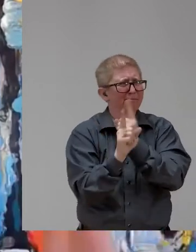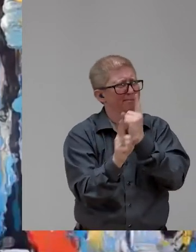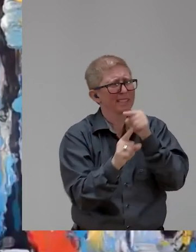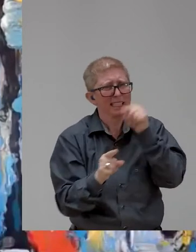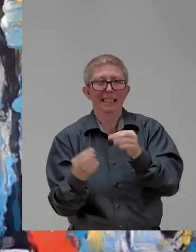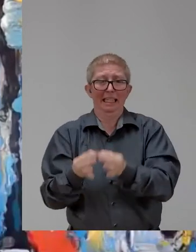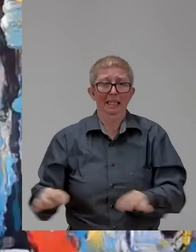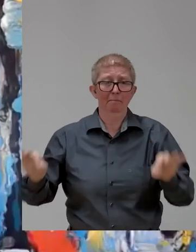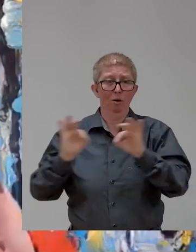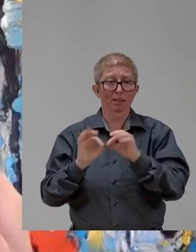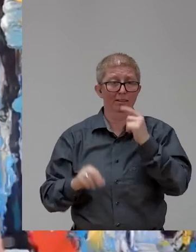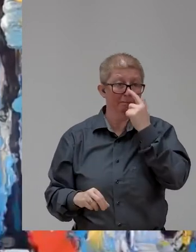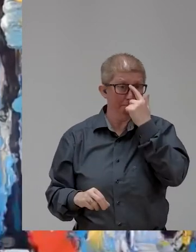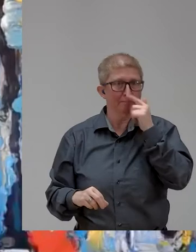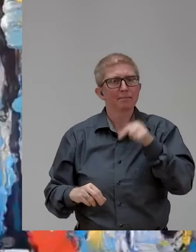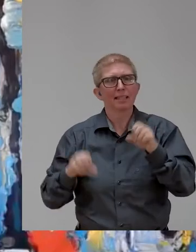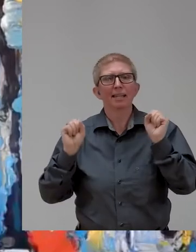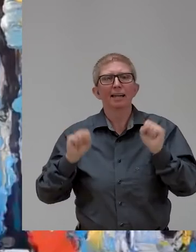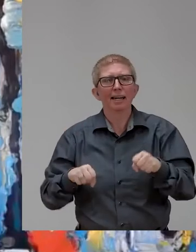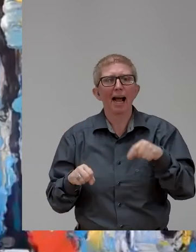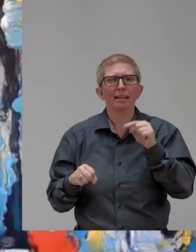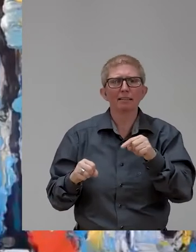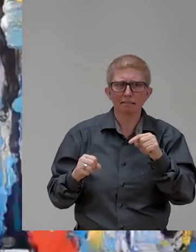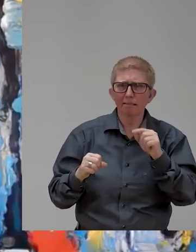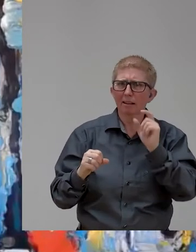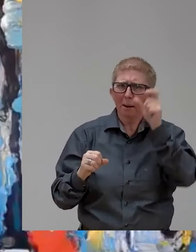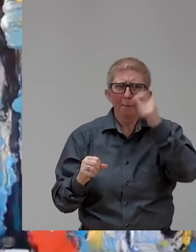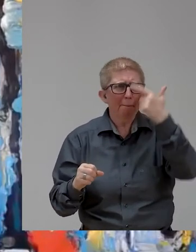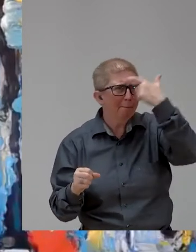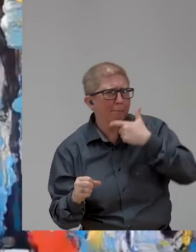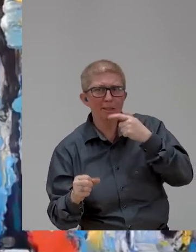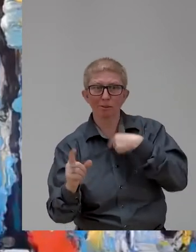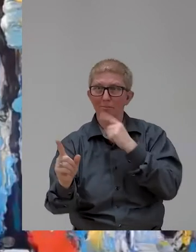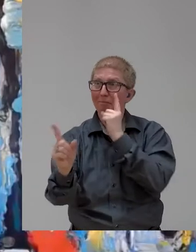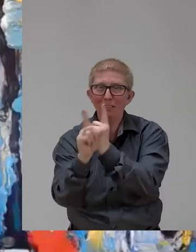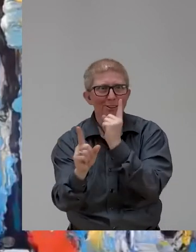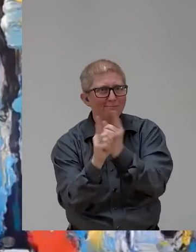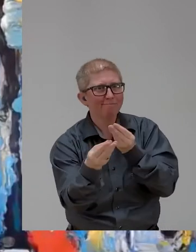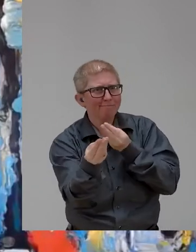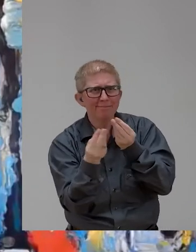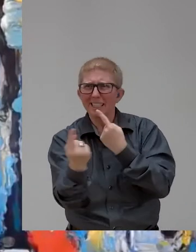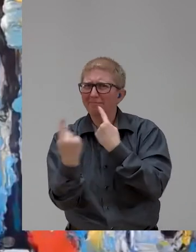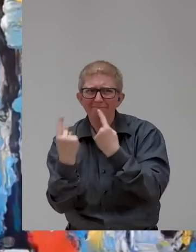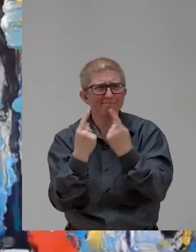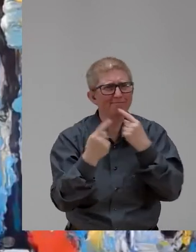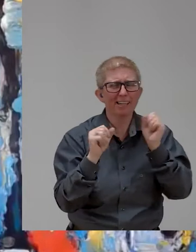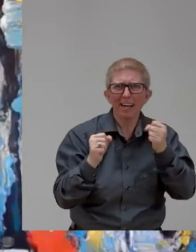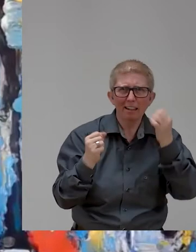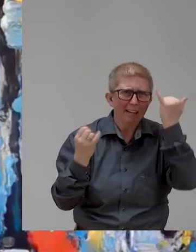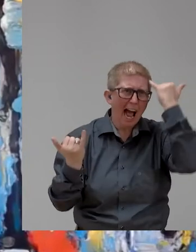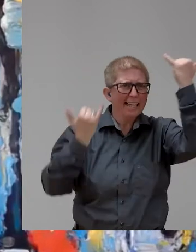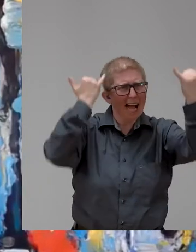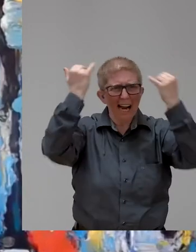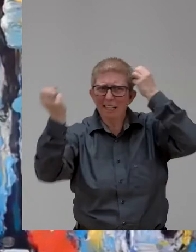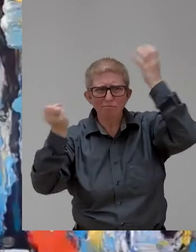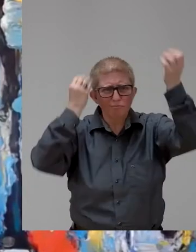You can contact everybody. You can come to everybody. You can talk. You can share. You can create these partnerships and networks